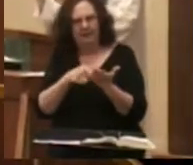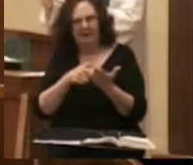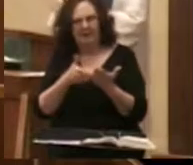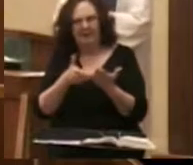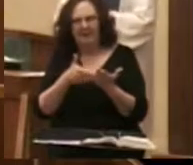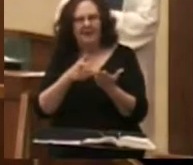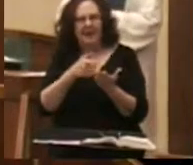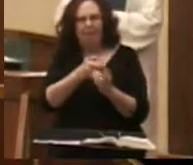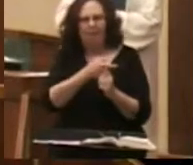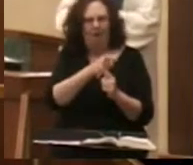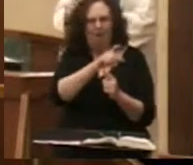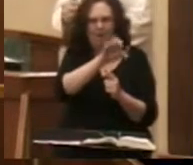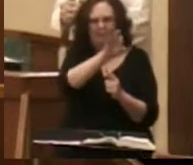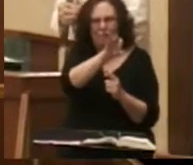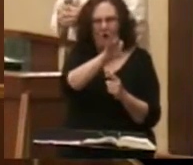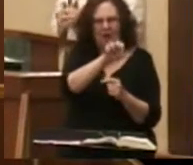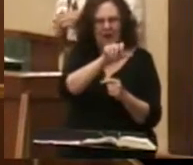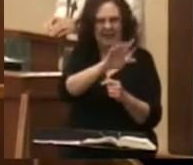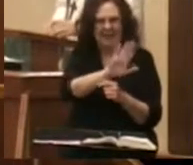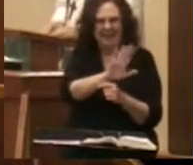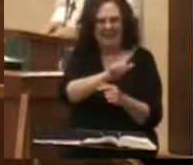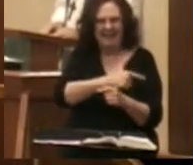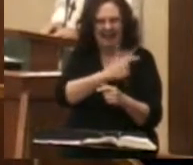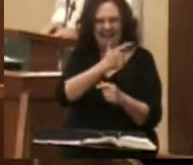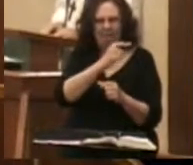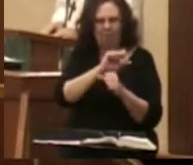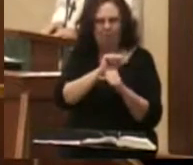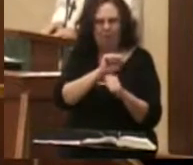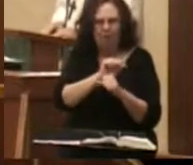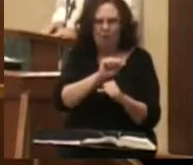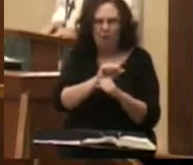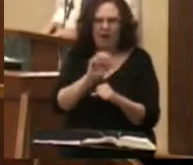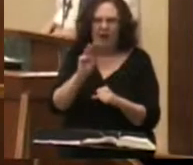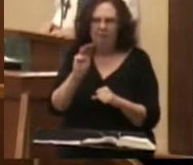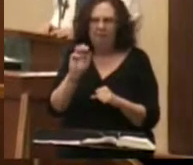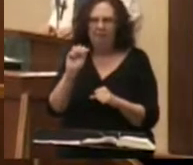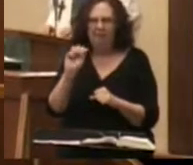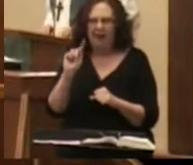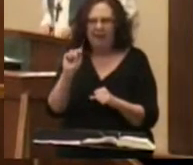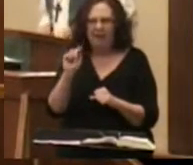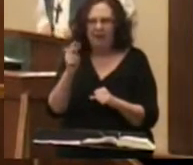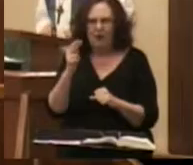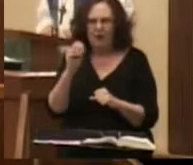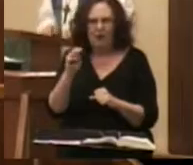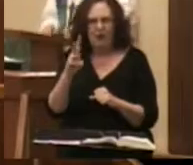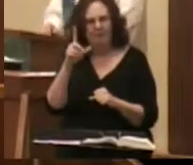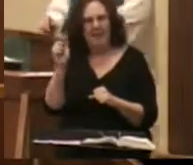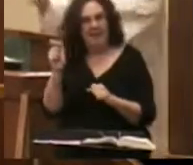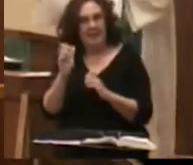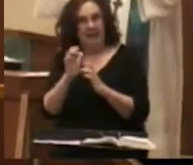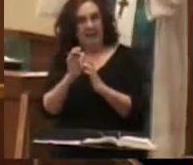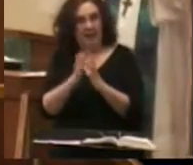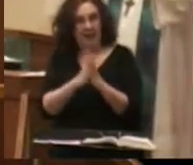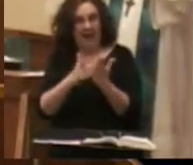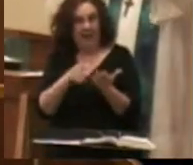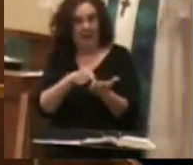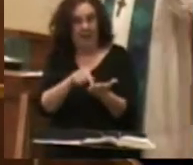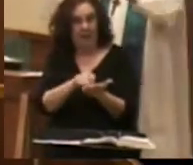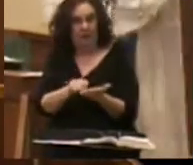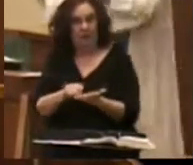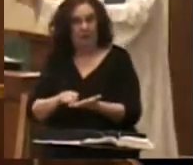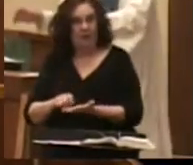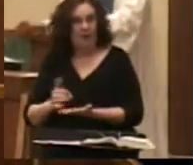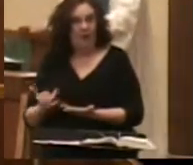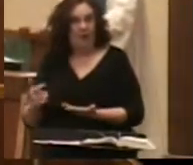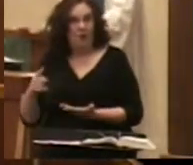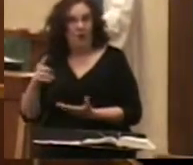preaching and the life work of St. Matthew, but because of the gospel that bears his name and now this includes you. You are